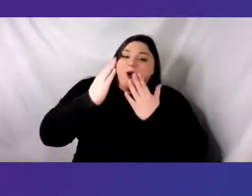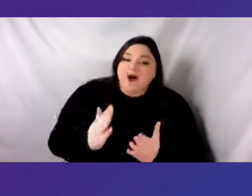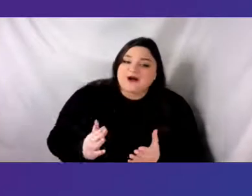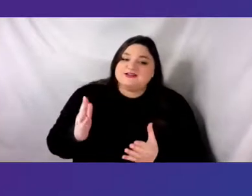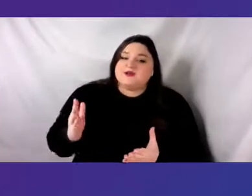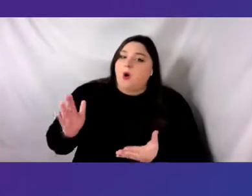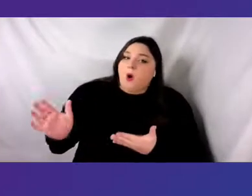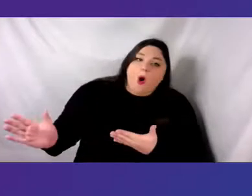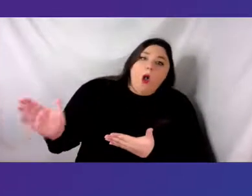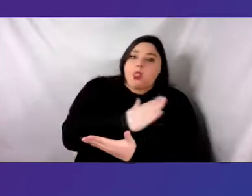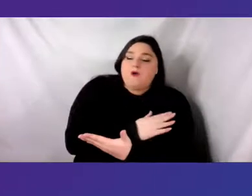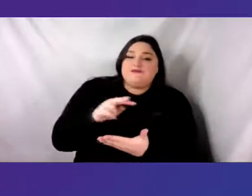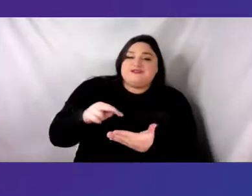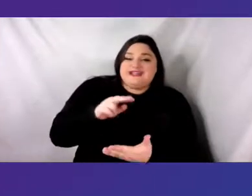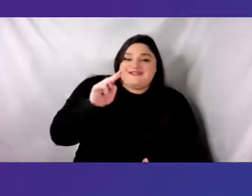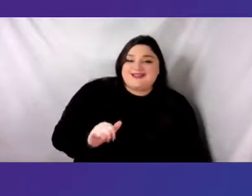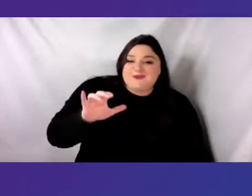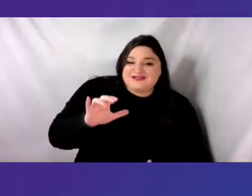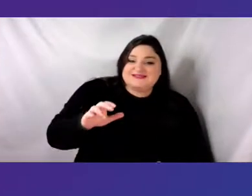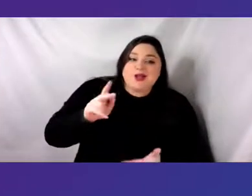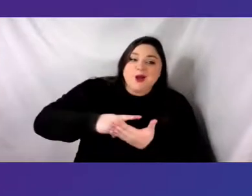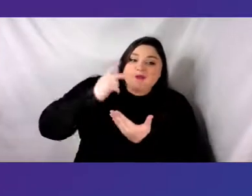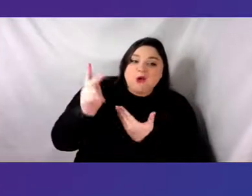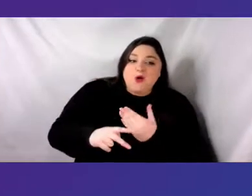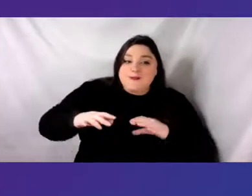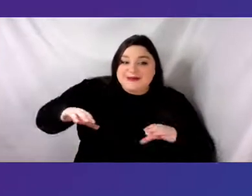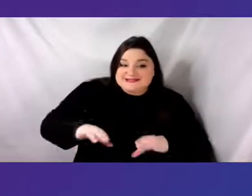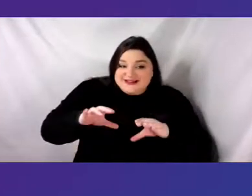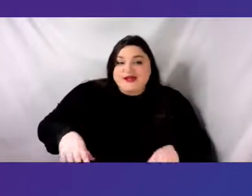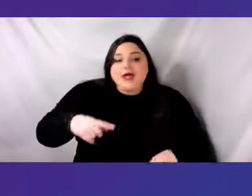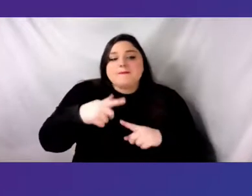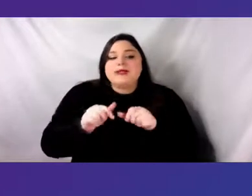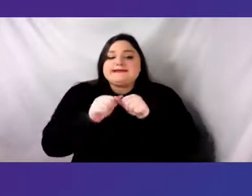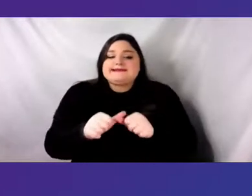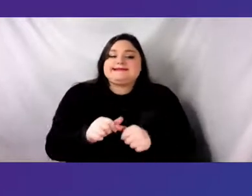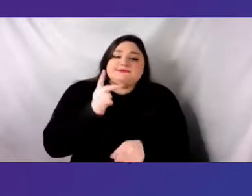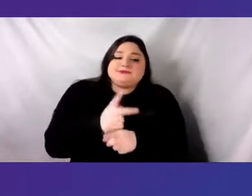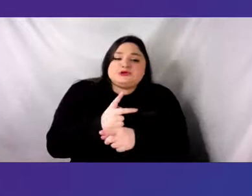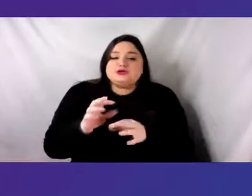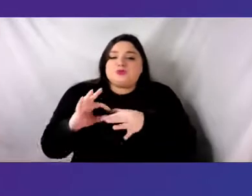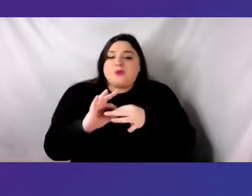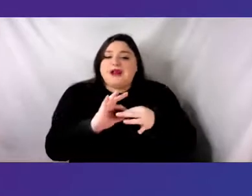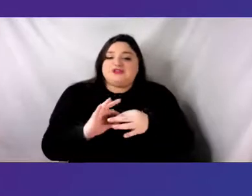continual nurturing of communities, with indigenous artists working here.